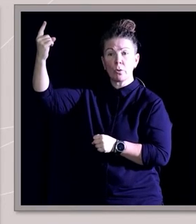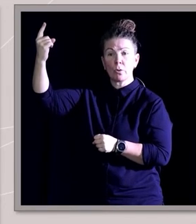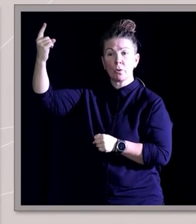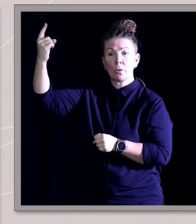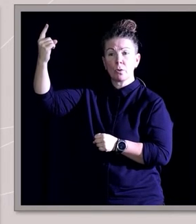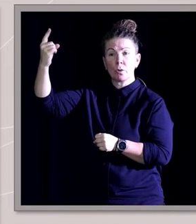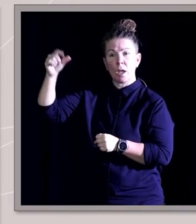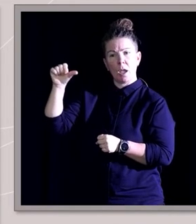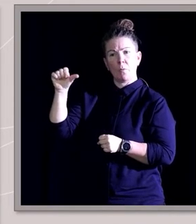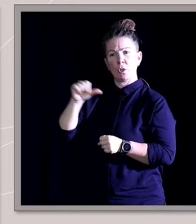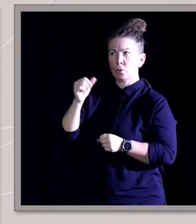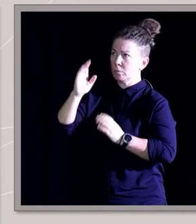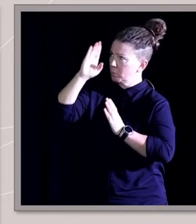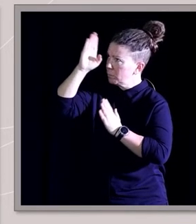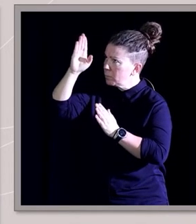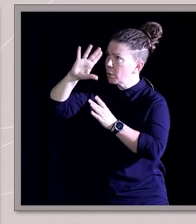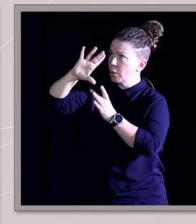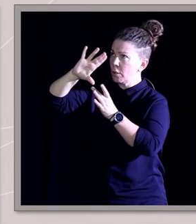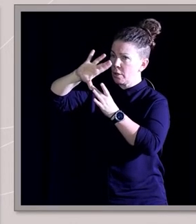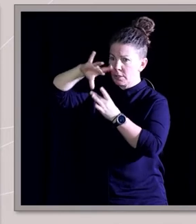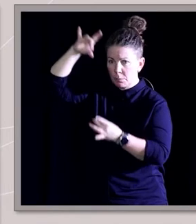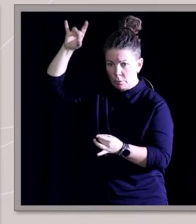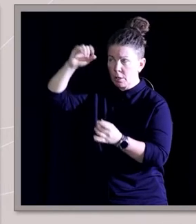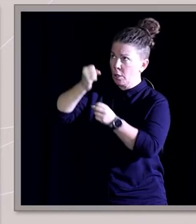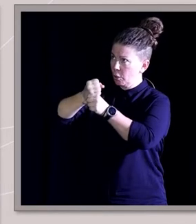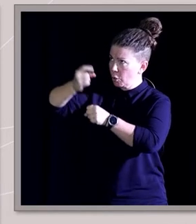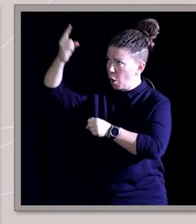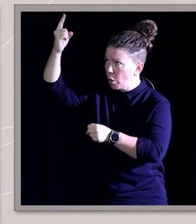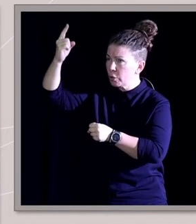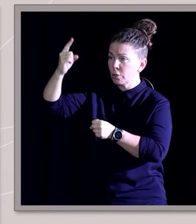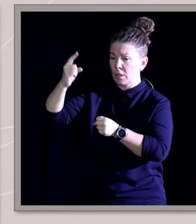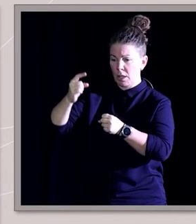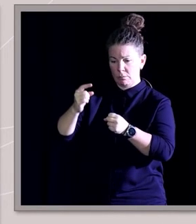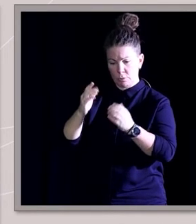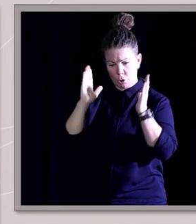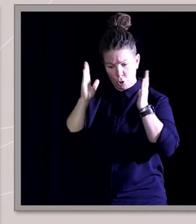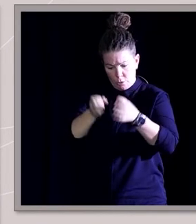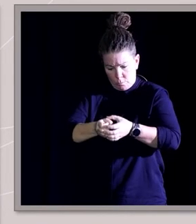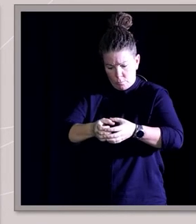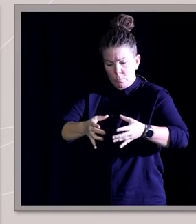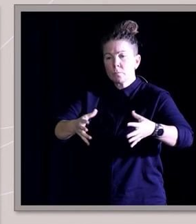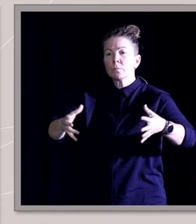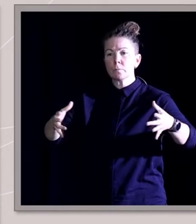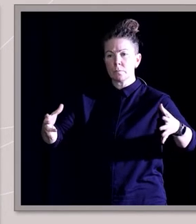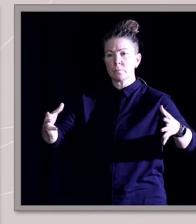God, the Holy Spirit, and growing the church. So,